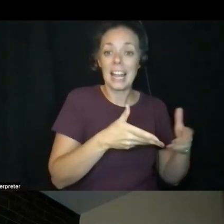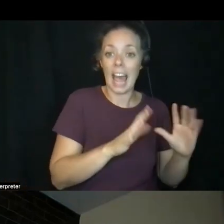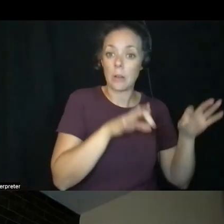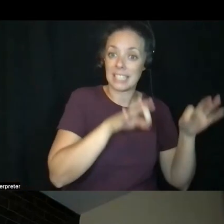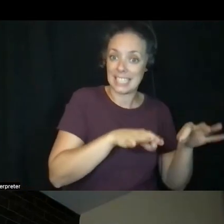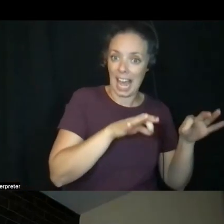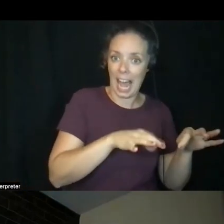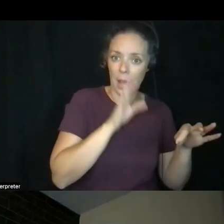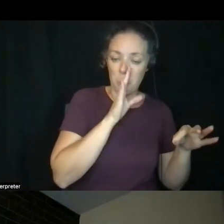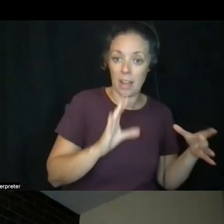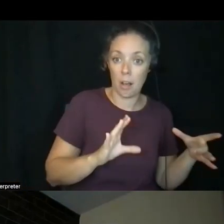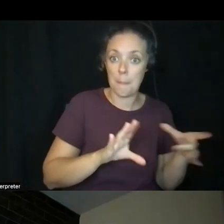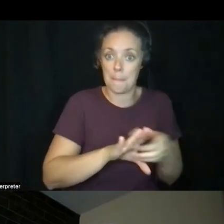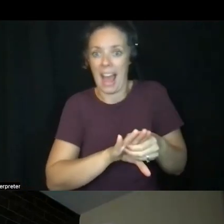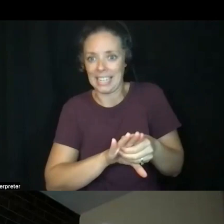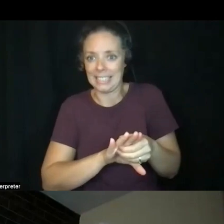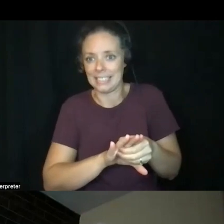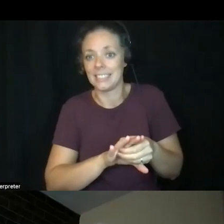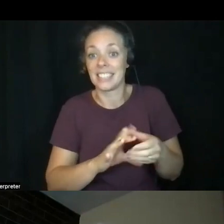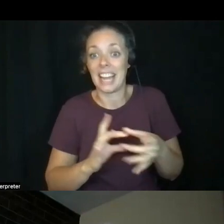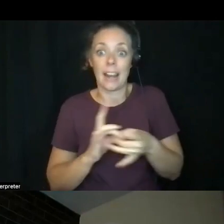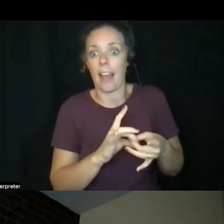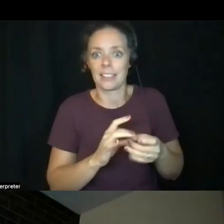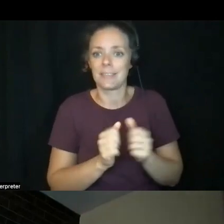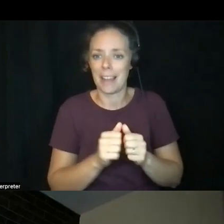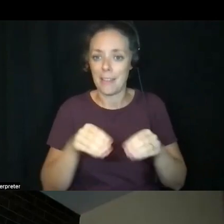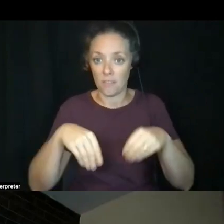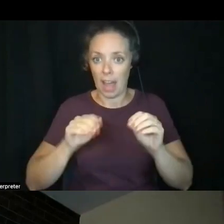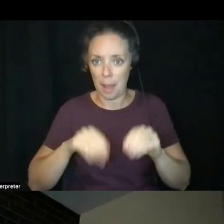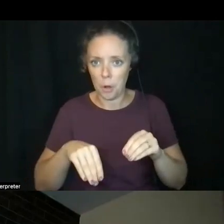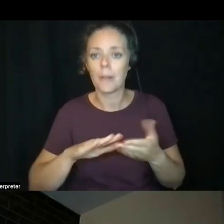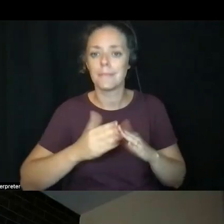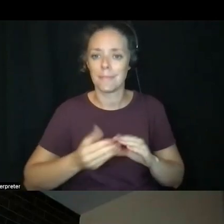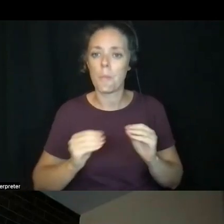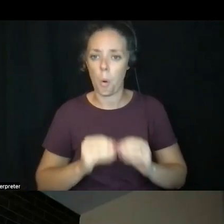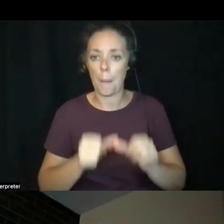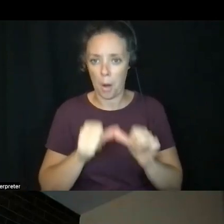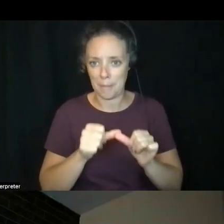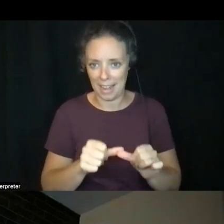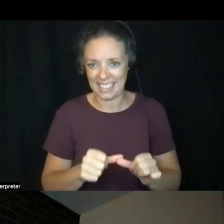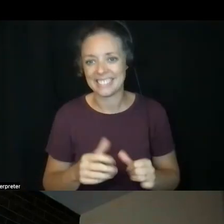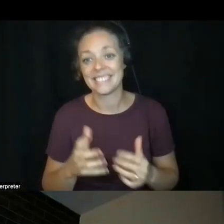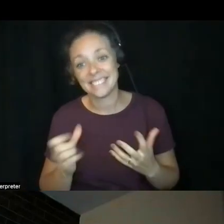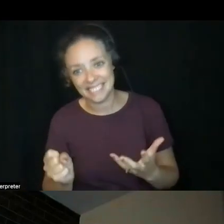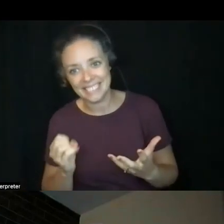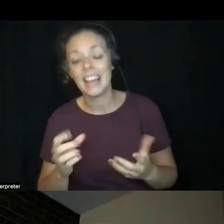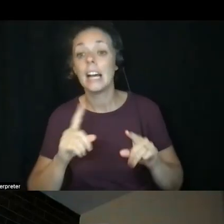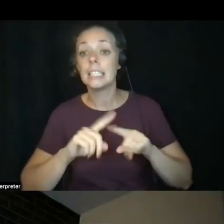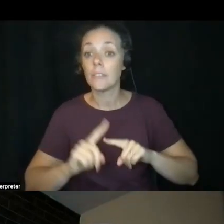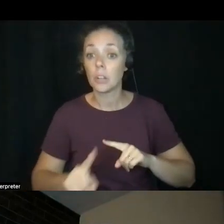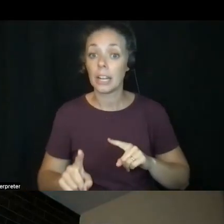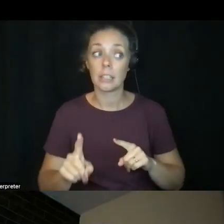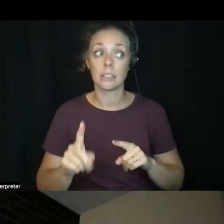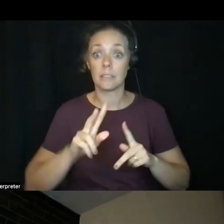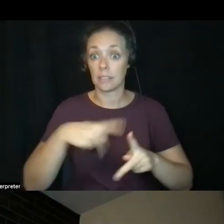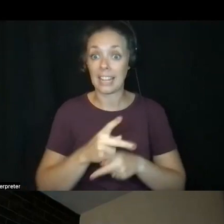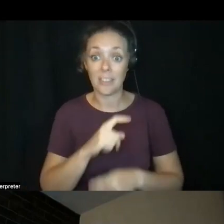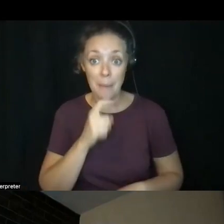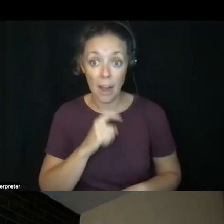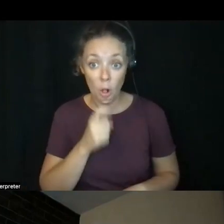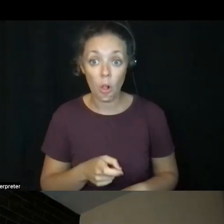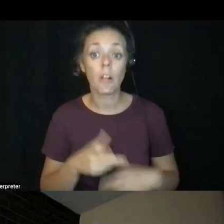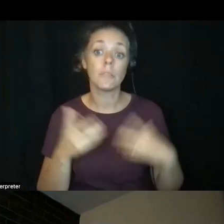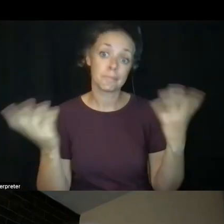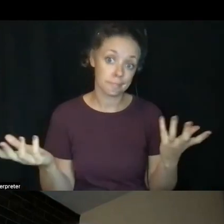fiber and become permanent. So different kinds of metals, if I were to use